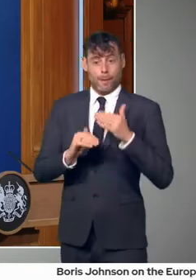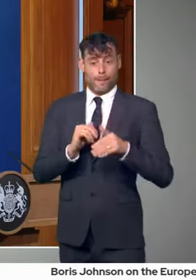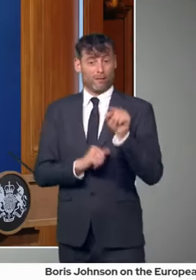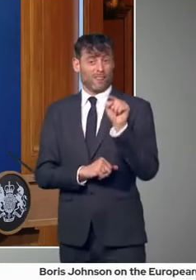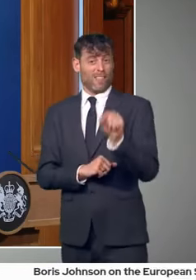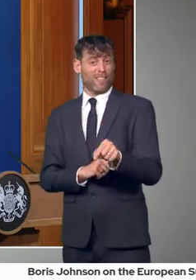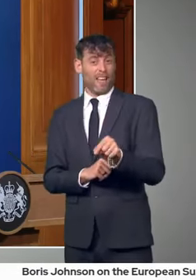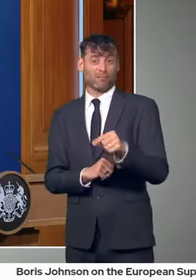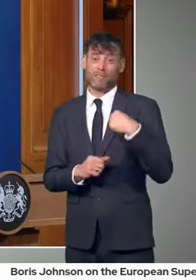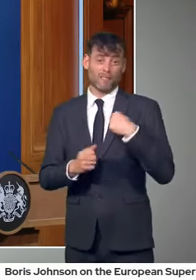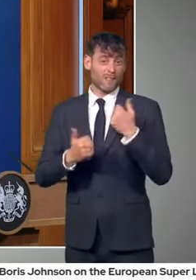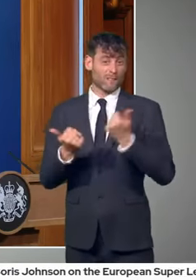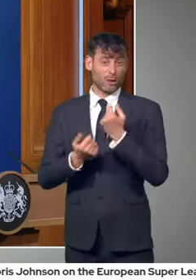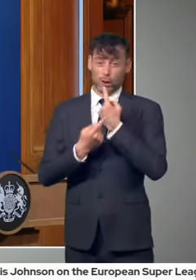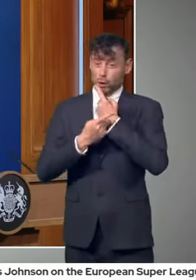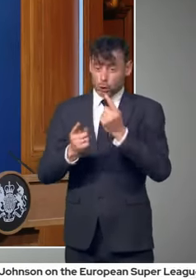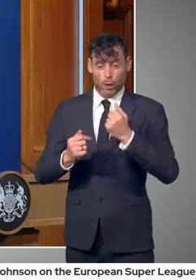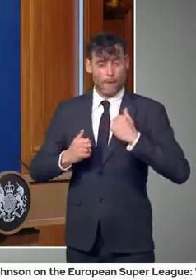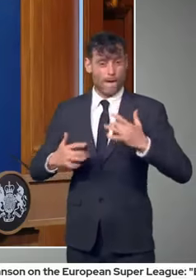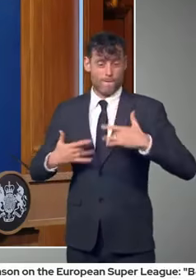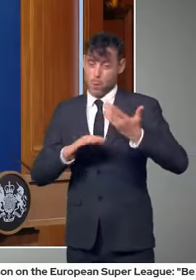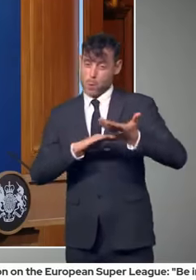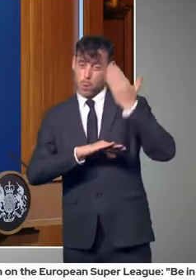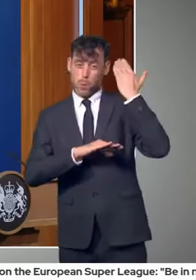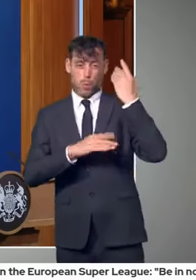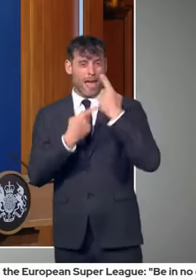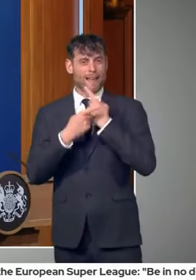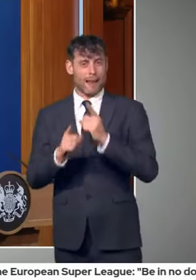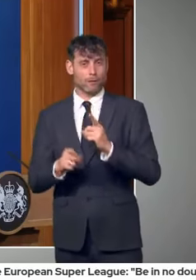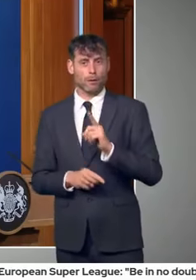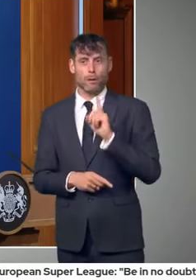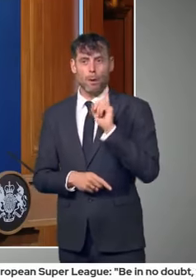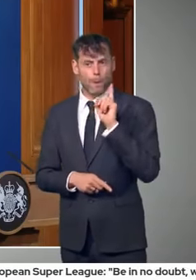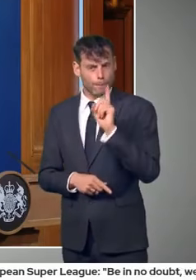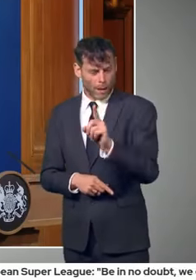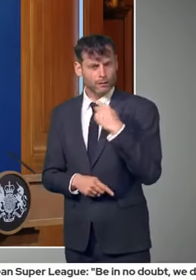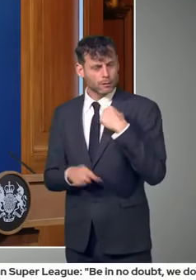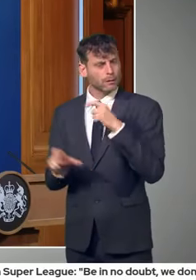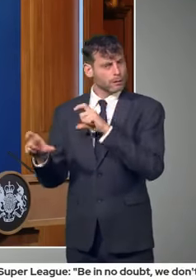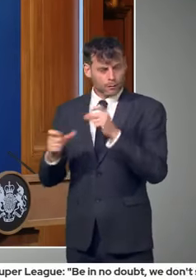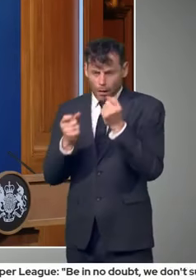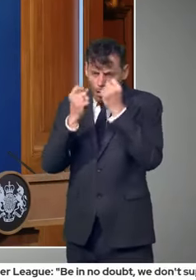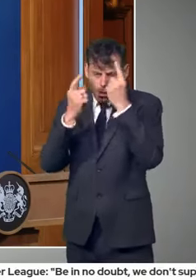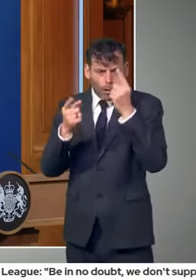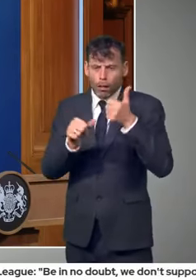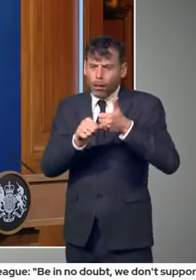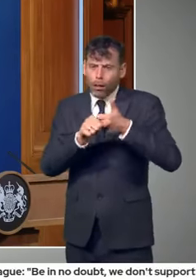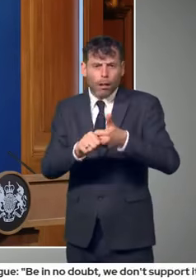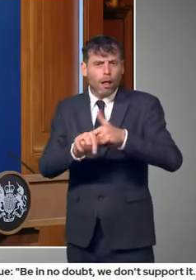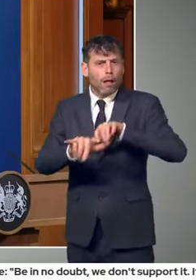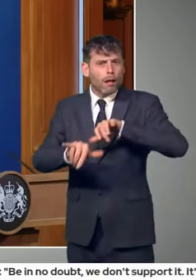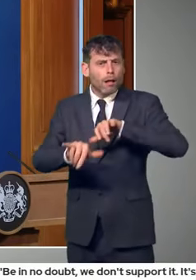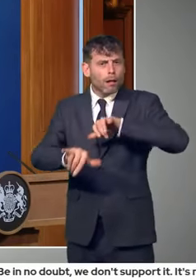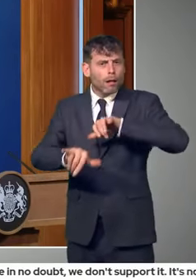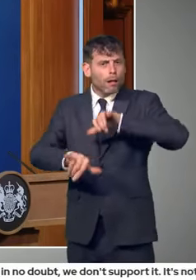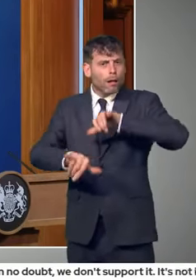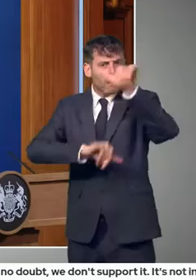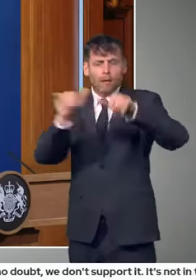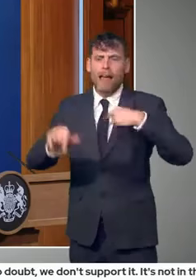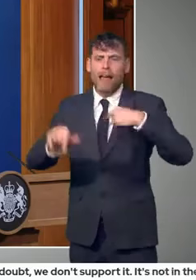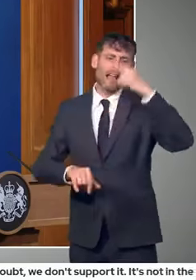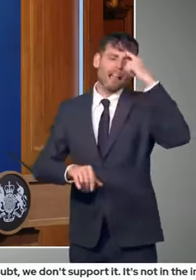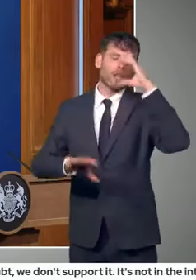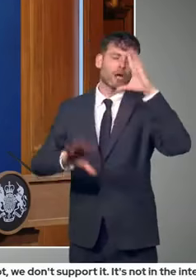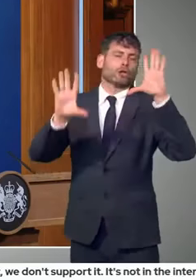Um, uh, but that doesn't mean that I'm opposed to aviation. It doesn't mean that I don't believe that this country has a great future, uh, in